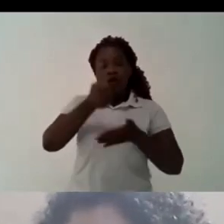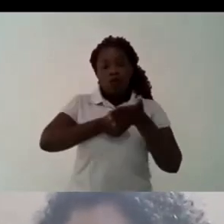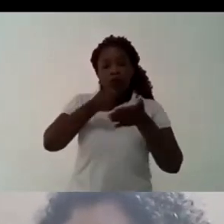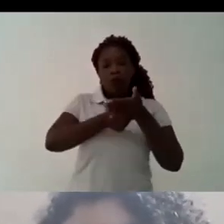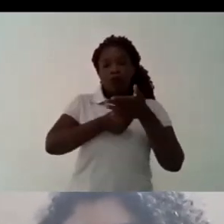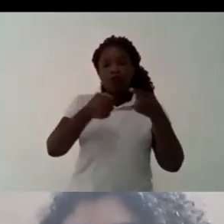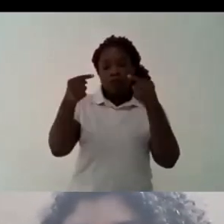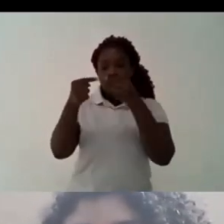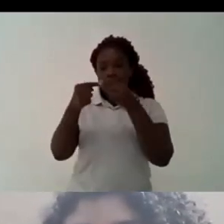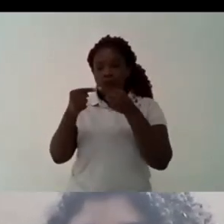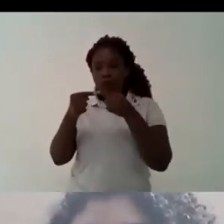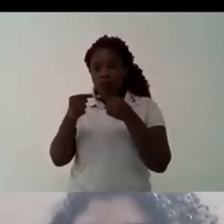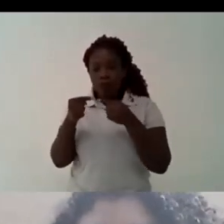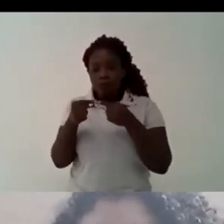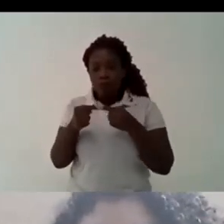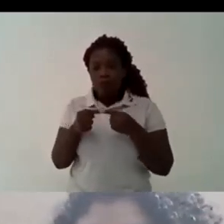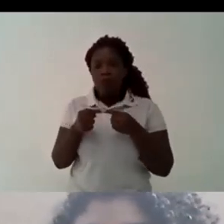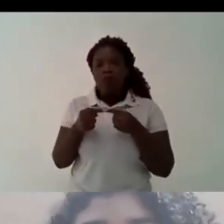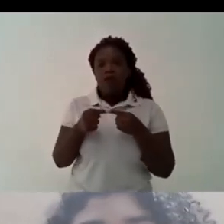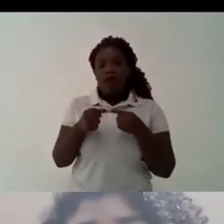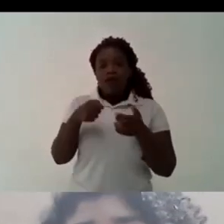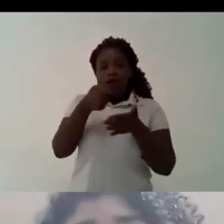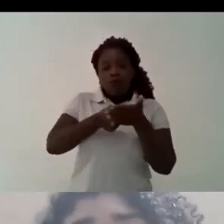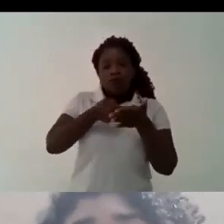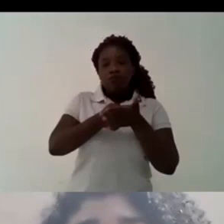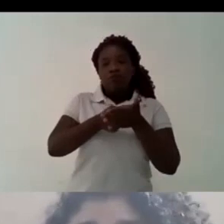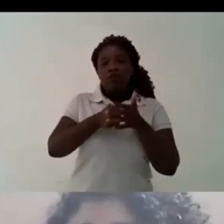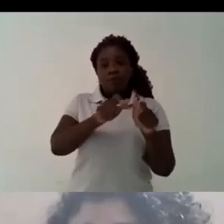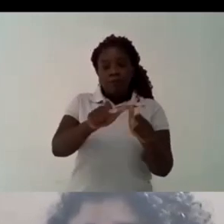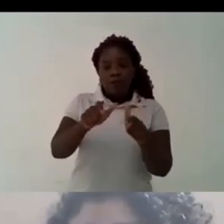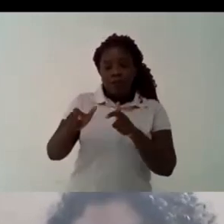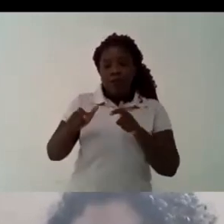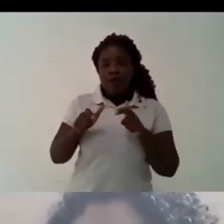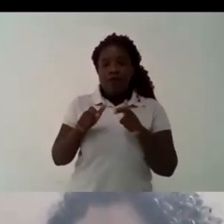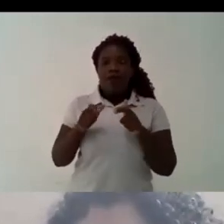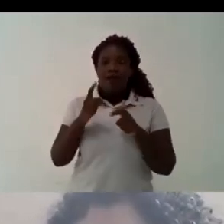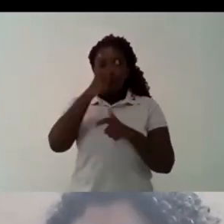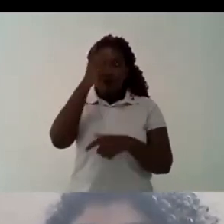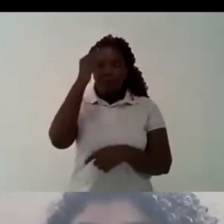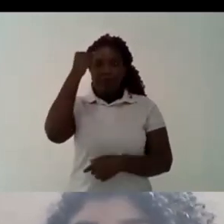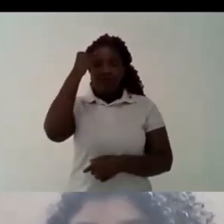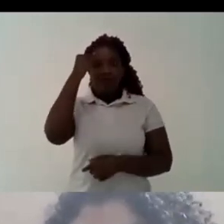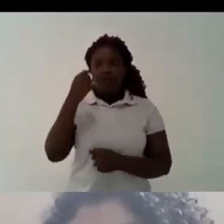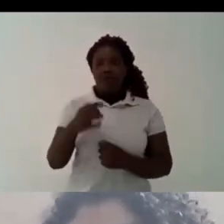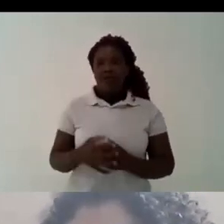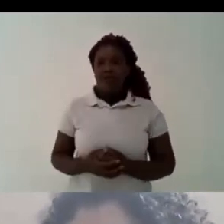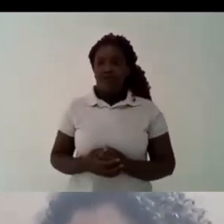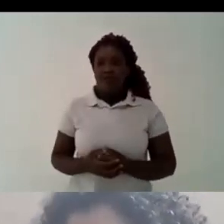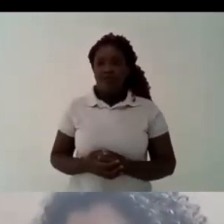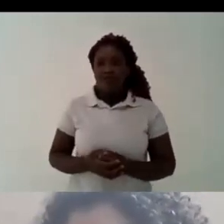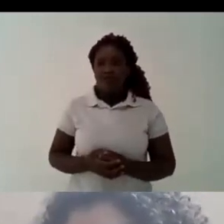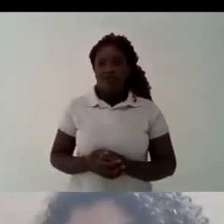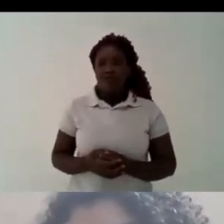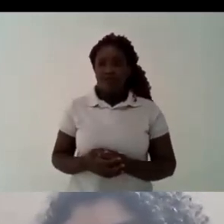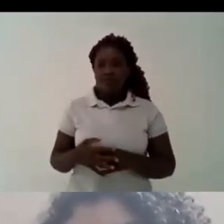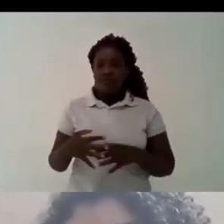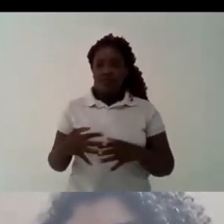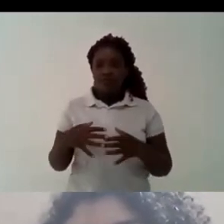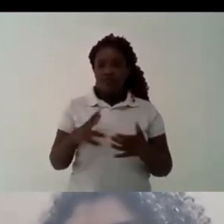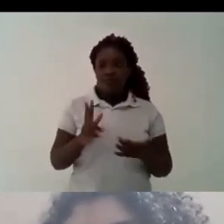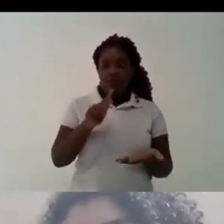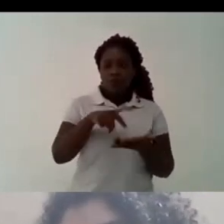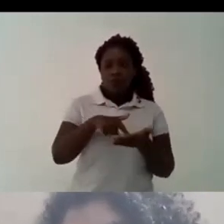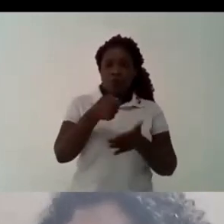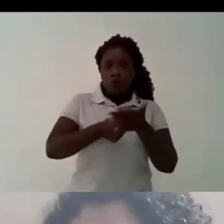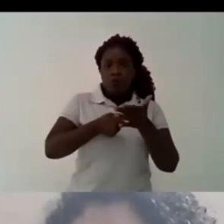of belonging and we believe that our fights are very similar and then they some people say